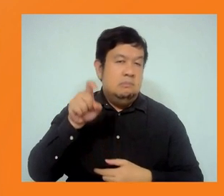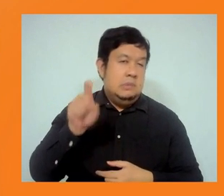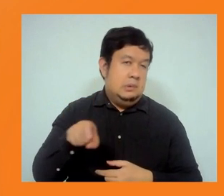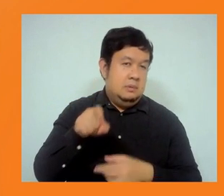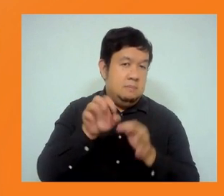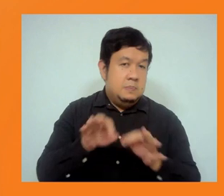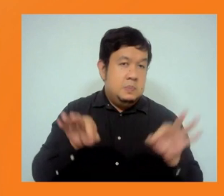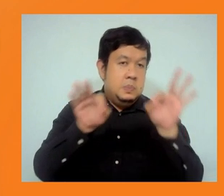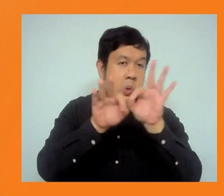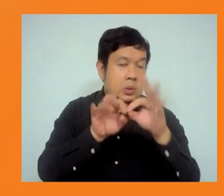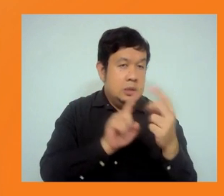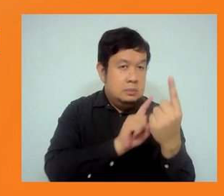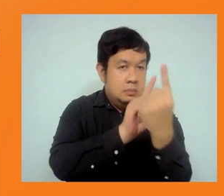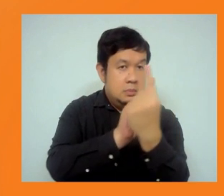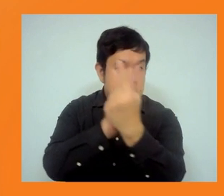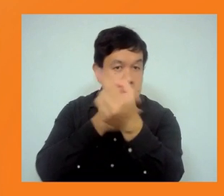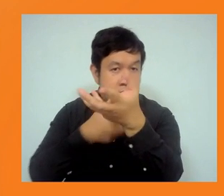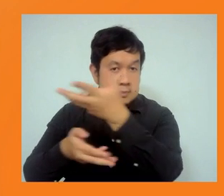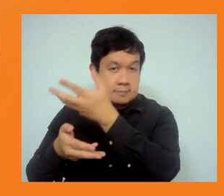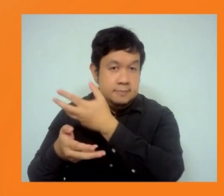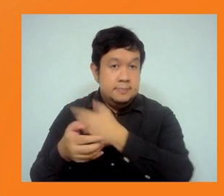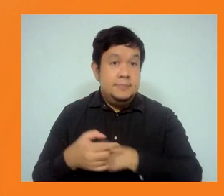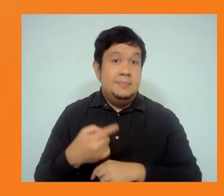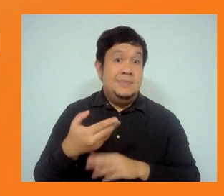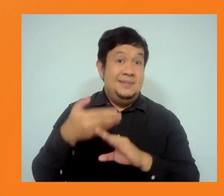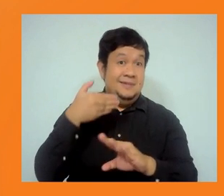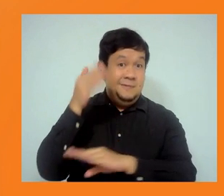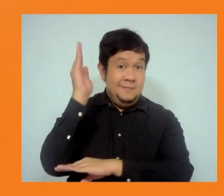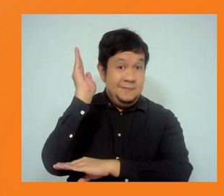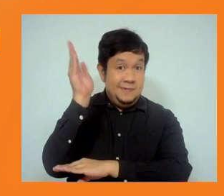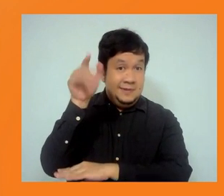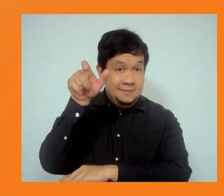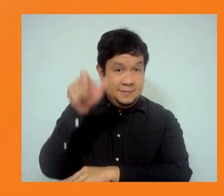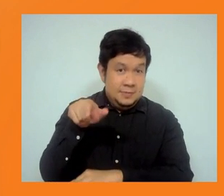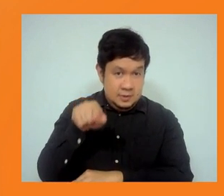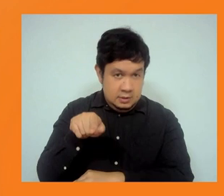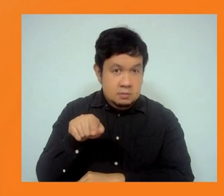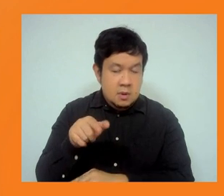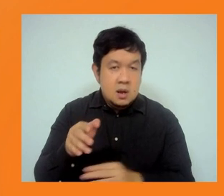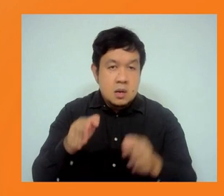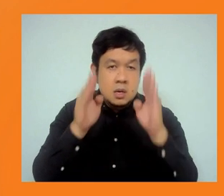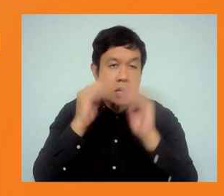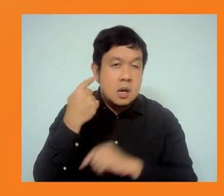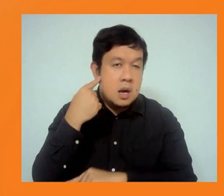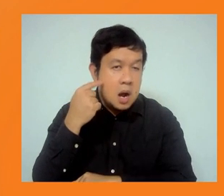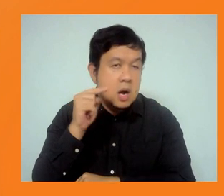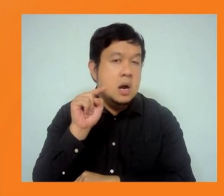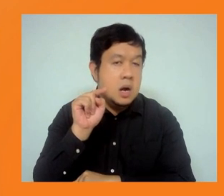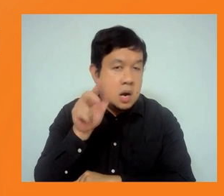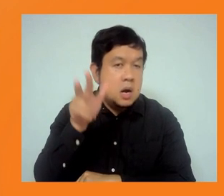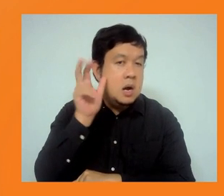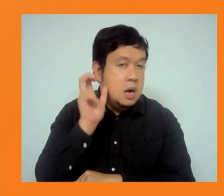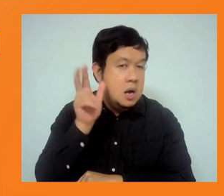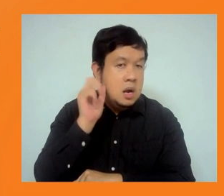of the key speakers. You know, when we heard, for example, Anne's introduction. Also, Hamantha